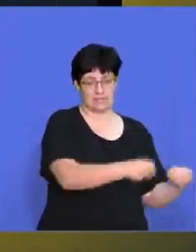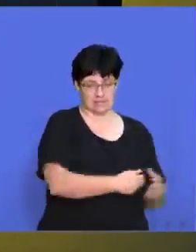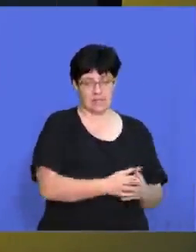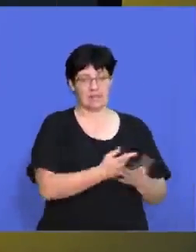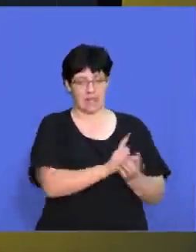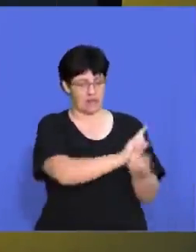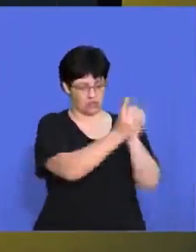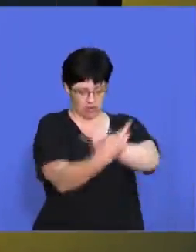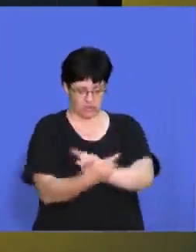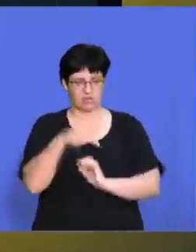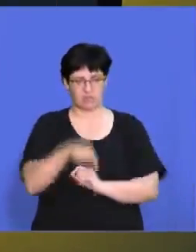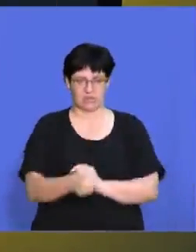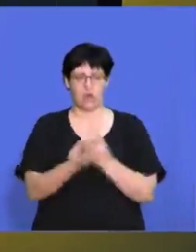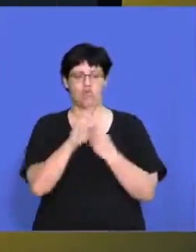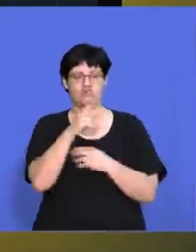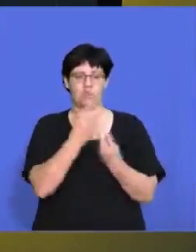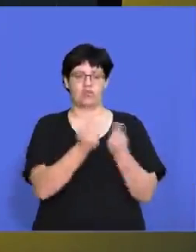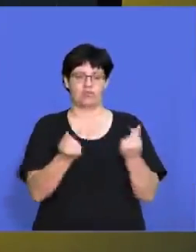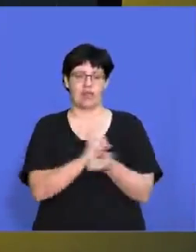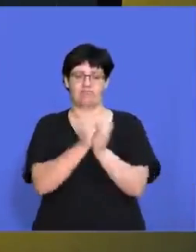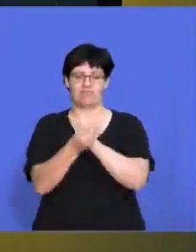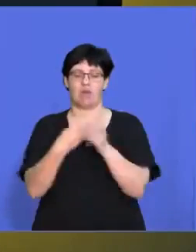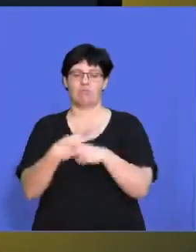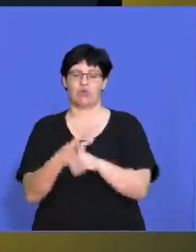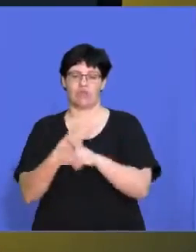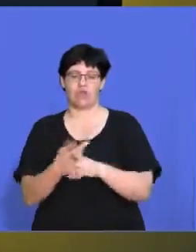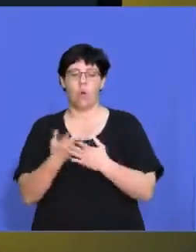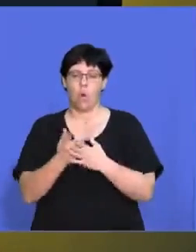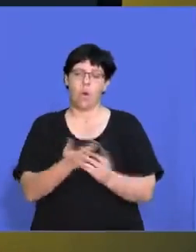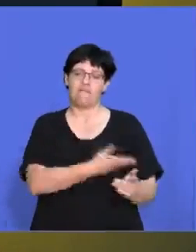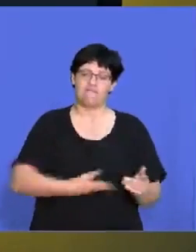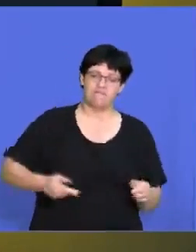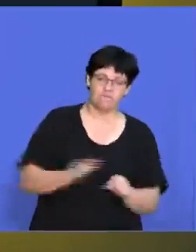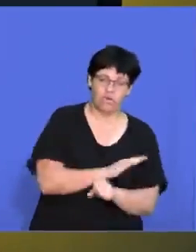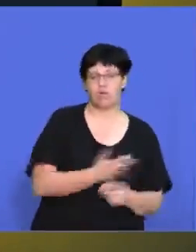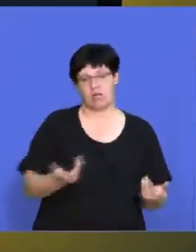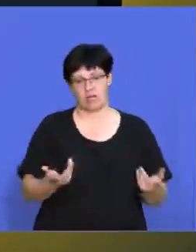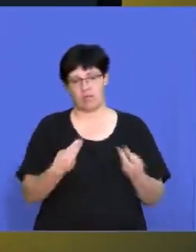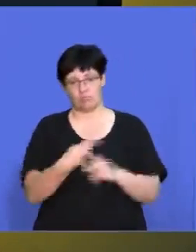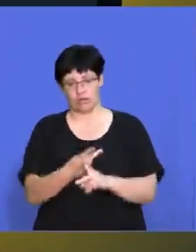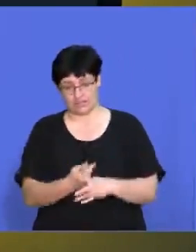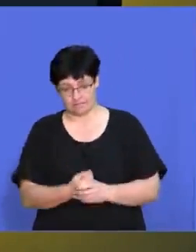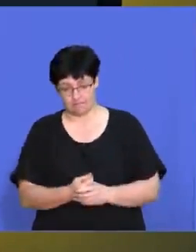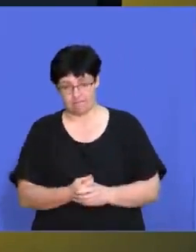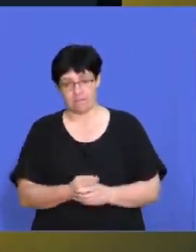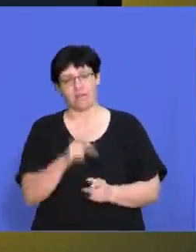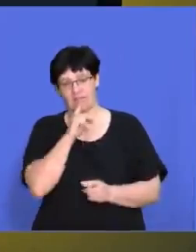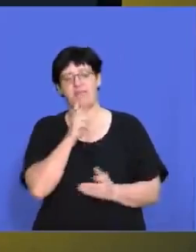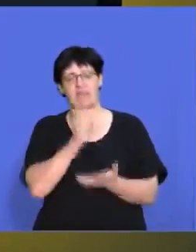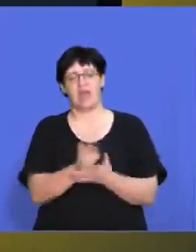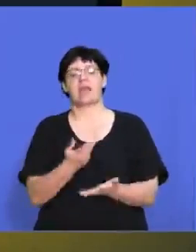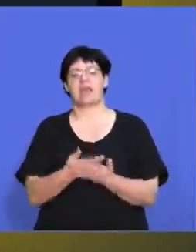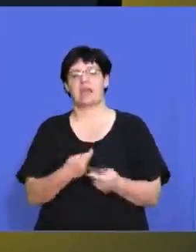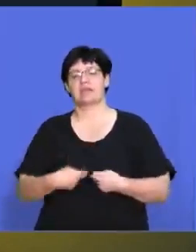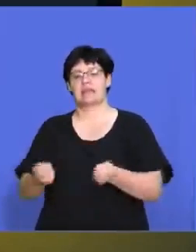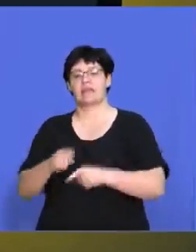primary sector businesses and they're converting those raw materials into semi-finished products or finished products